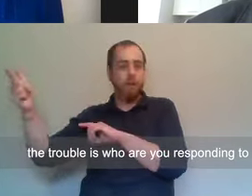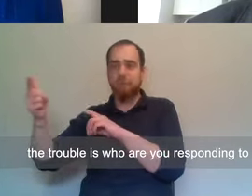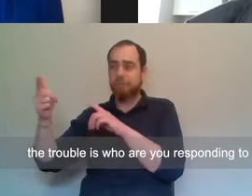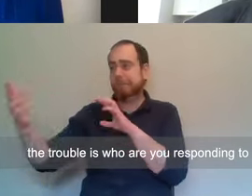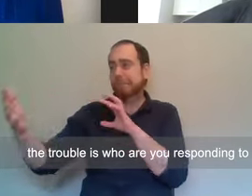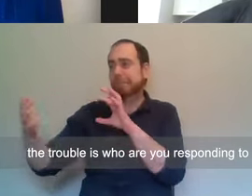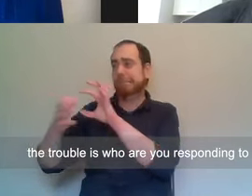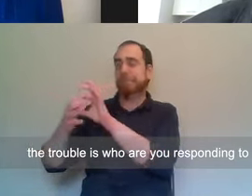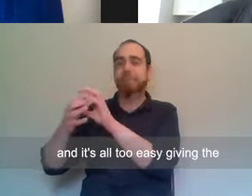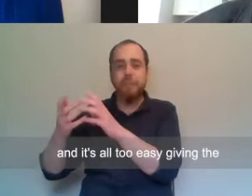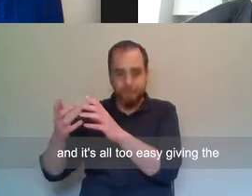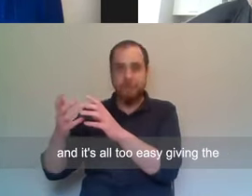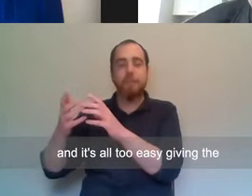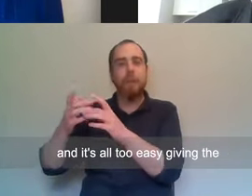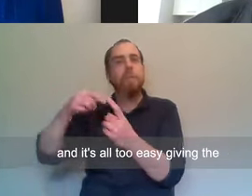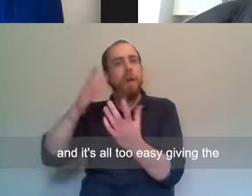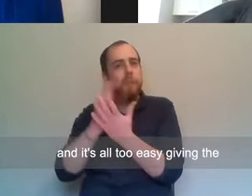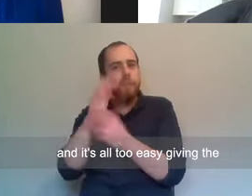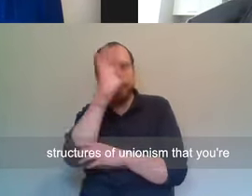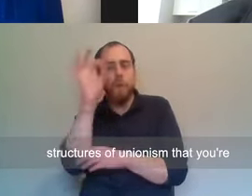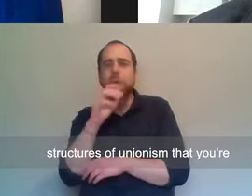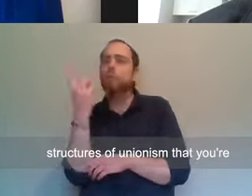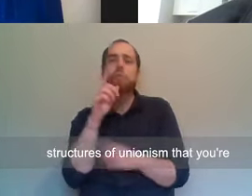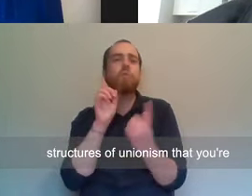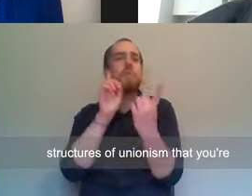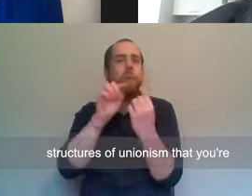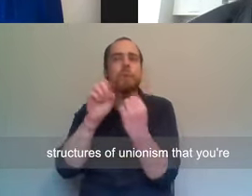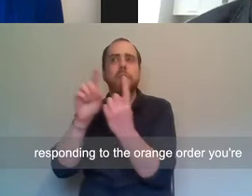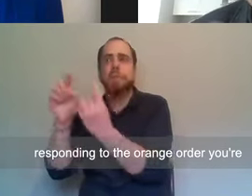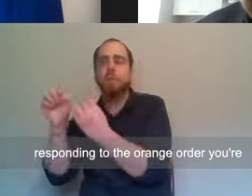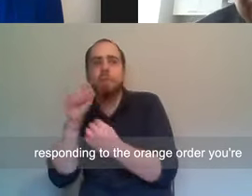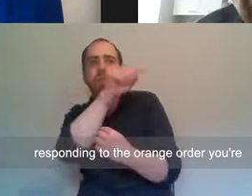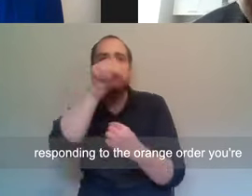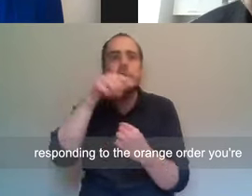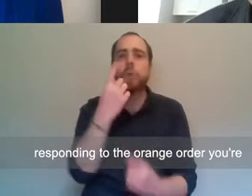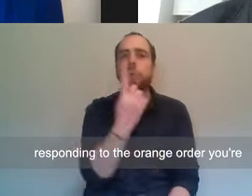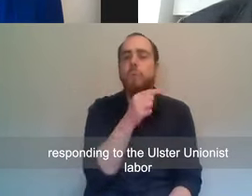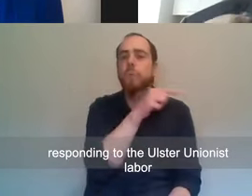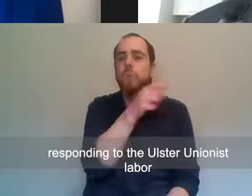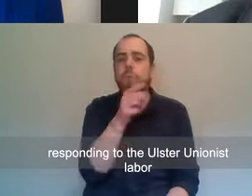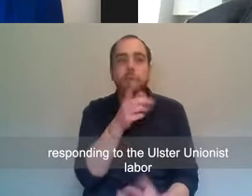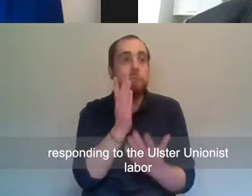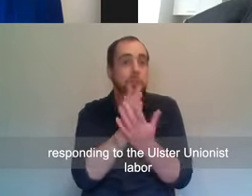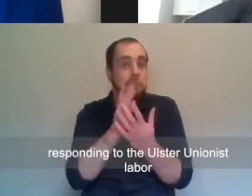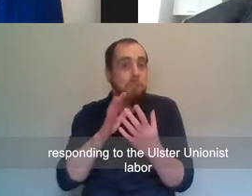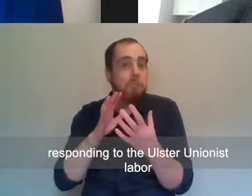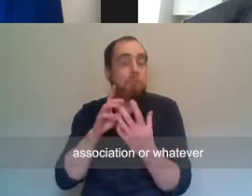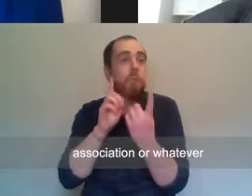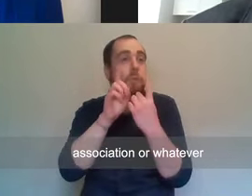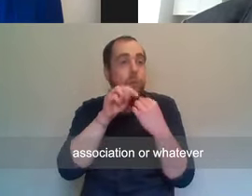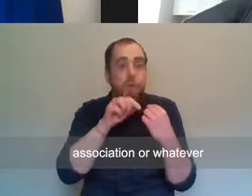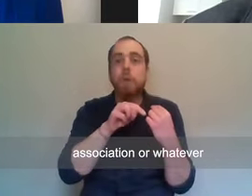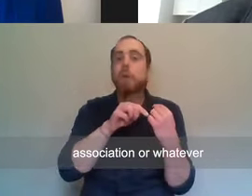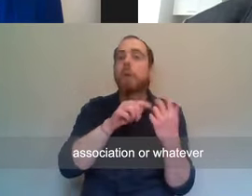responding to? And it's all too easy given the structures of unionism, that you're responding to the Orange Order, you're responding to the Ulster Unionist Labour